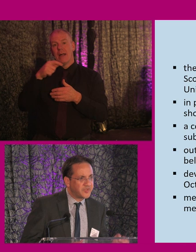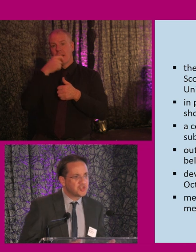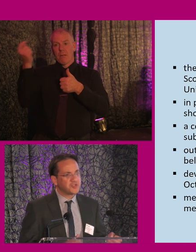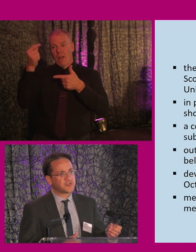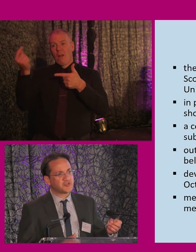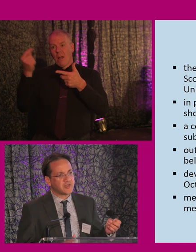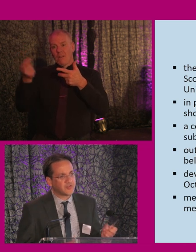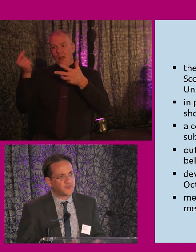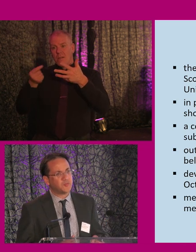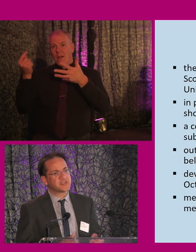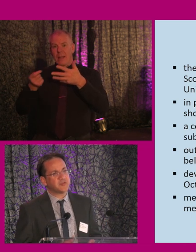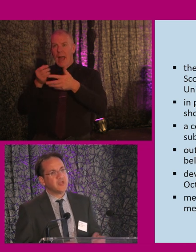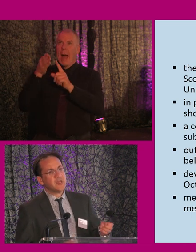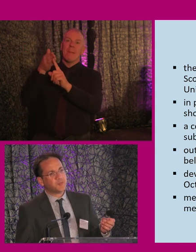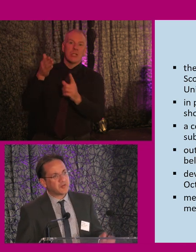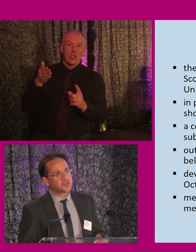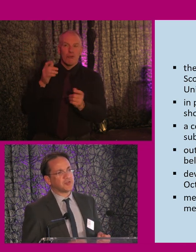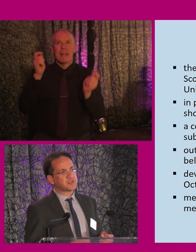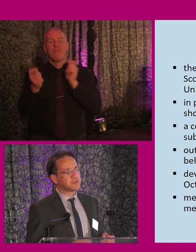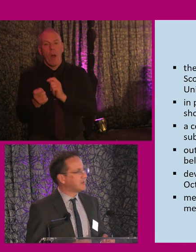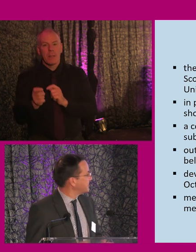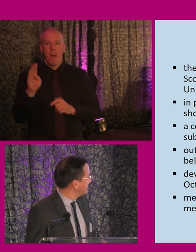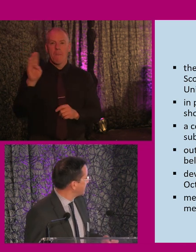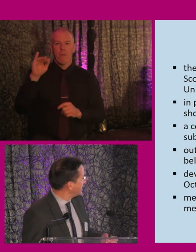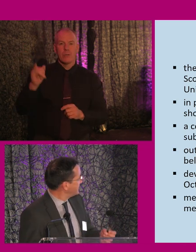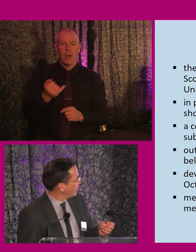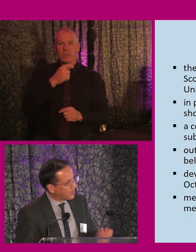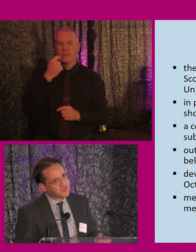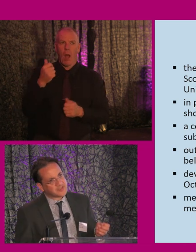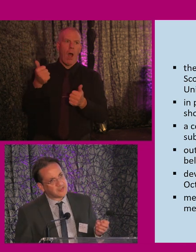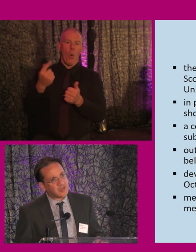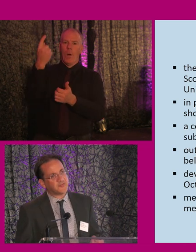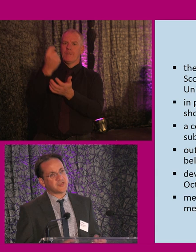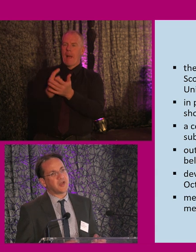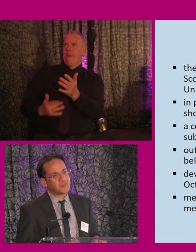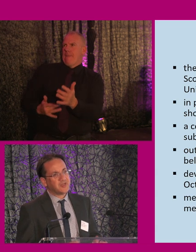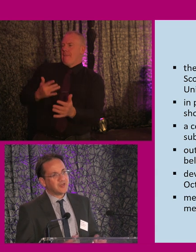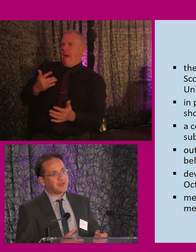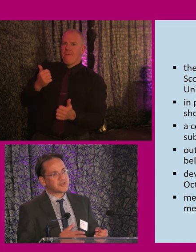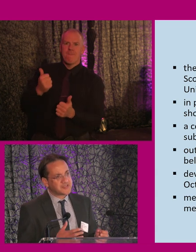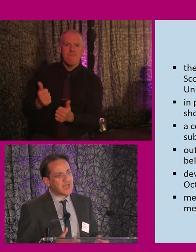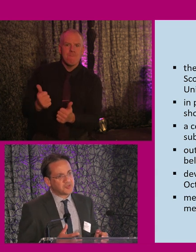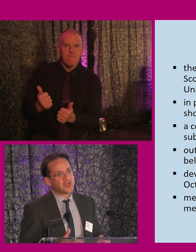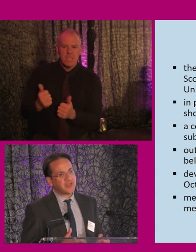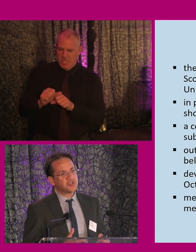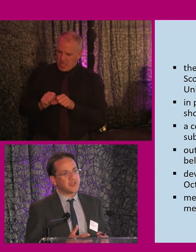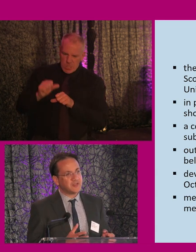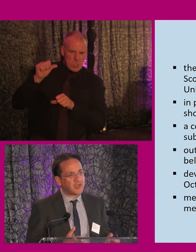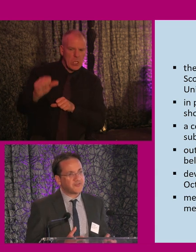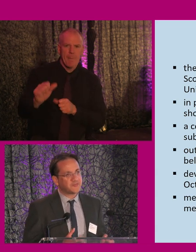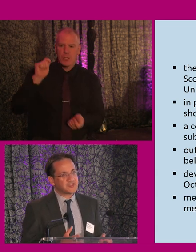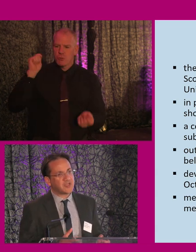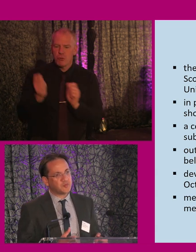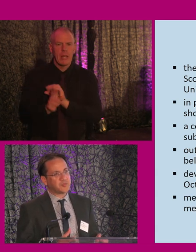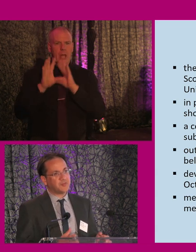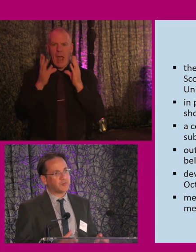be ambitious and transformative. Boris Johnson told us it was going to be a once in a lifetime step change in the